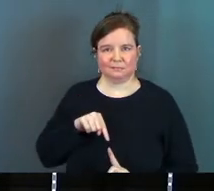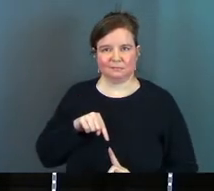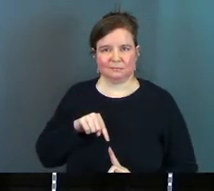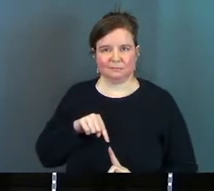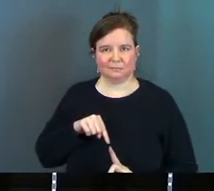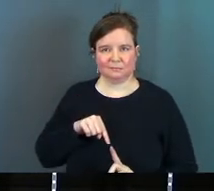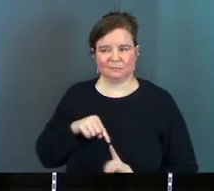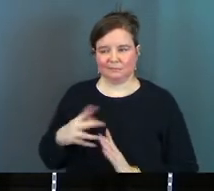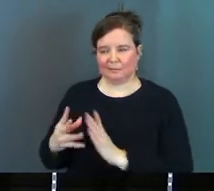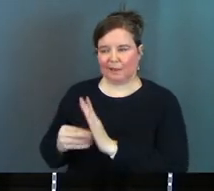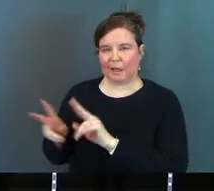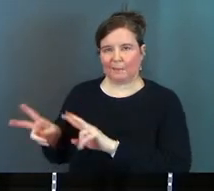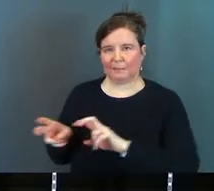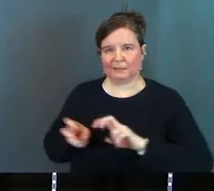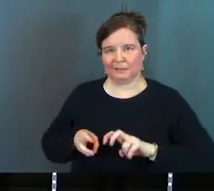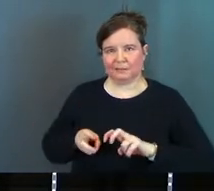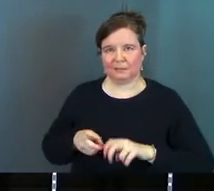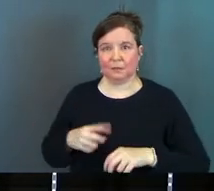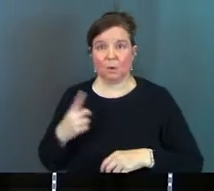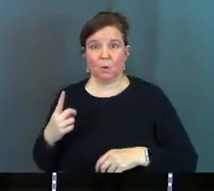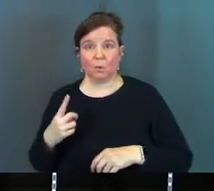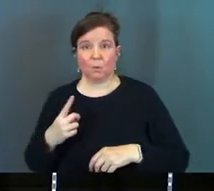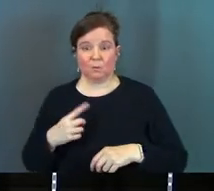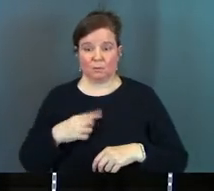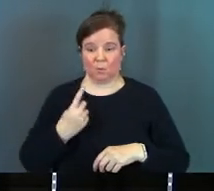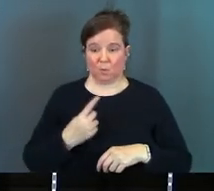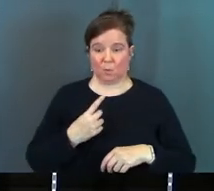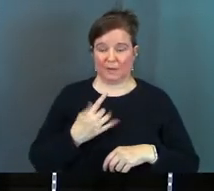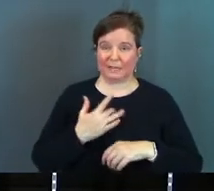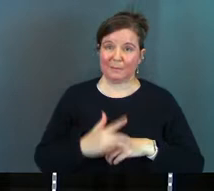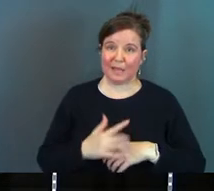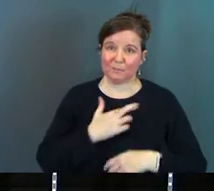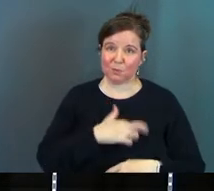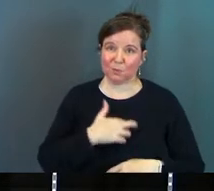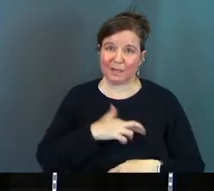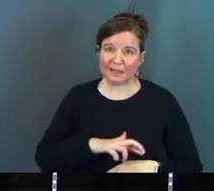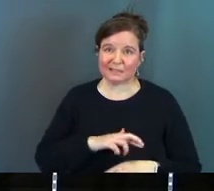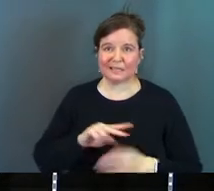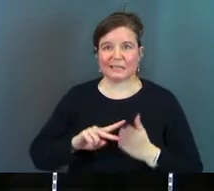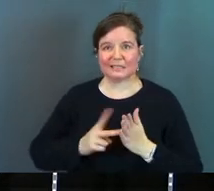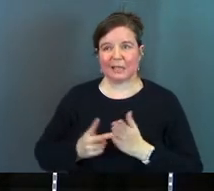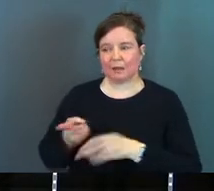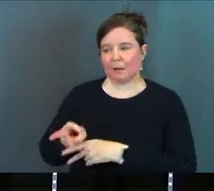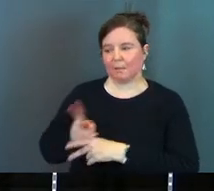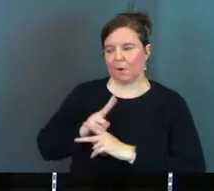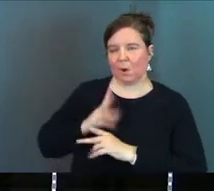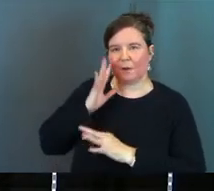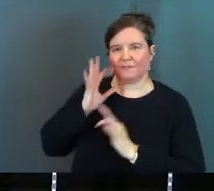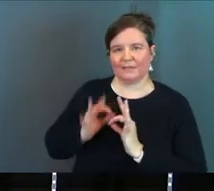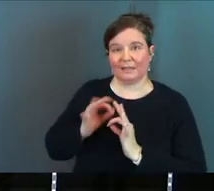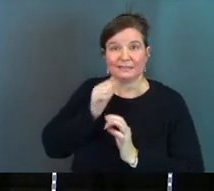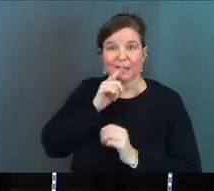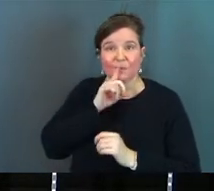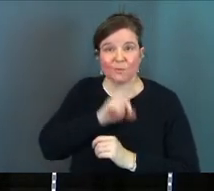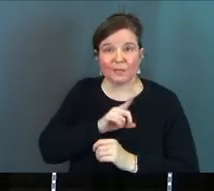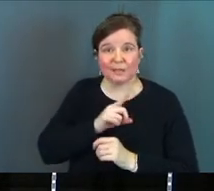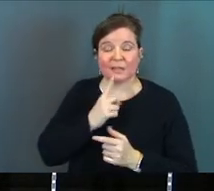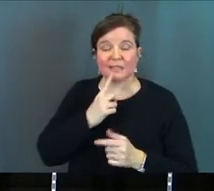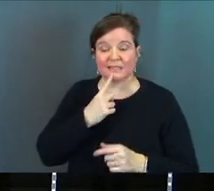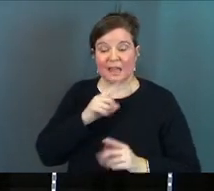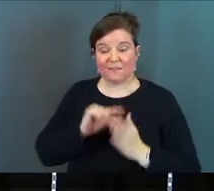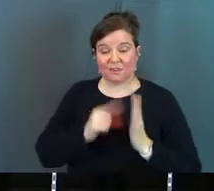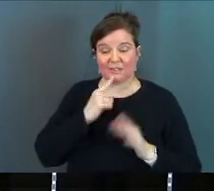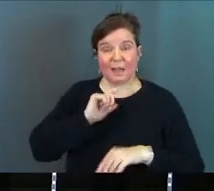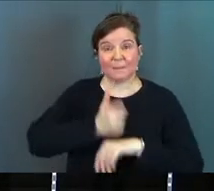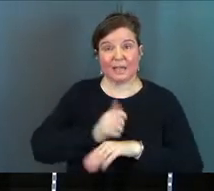One can be empty religion and secondhand faith and it's not real. And that verse says, based on your behavior,